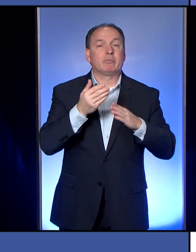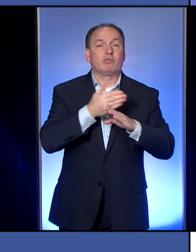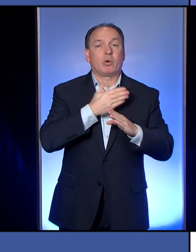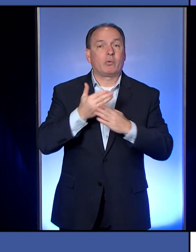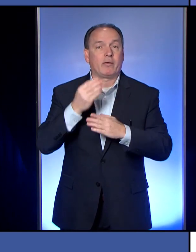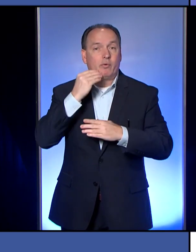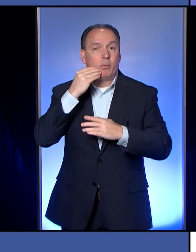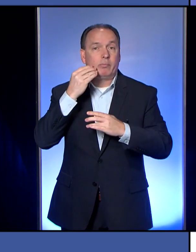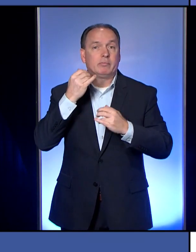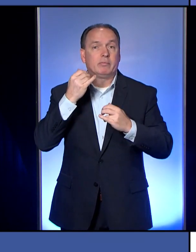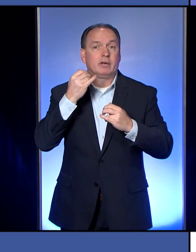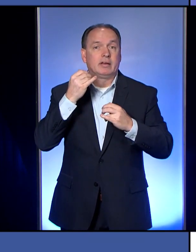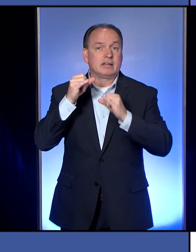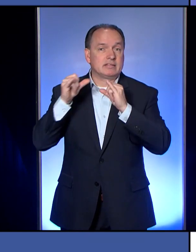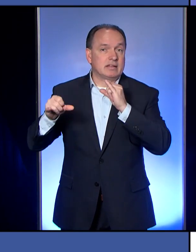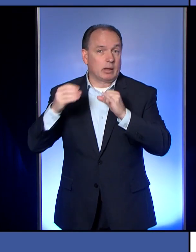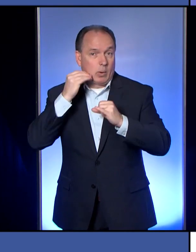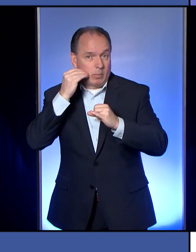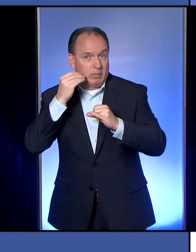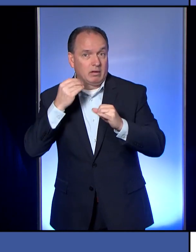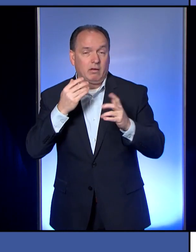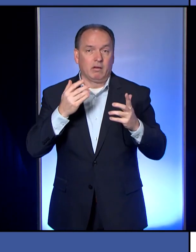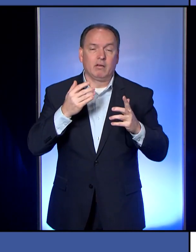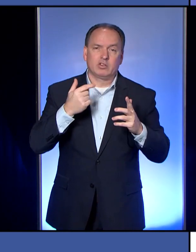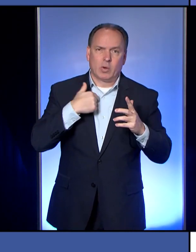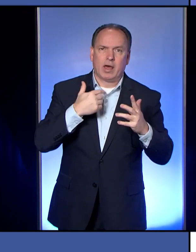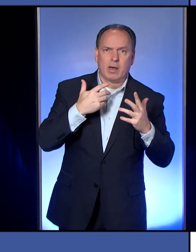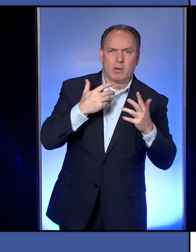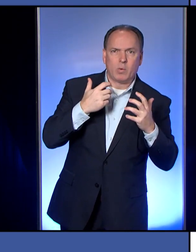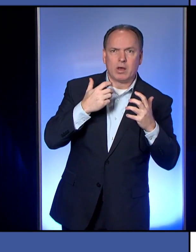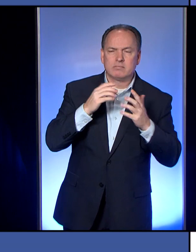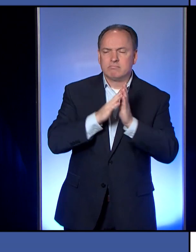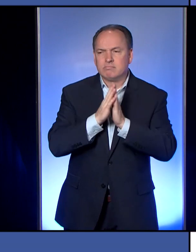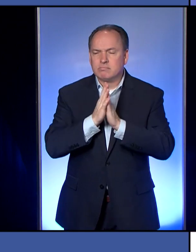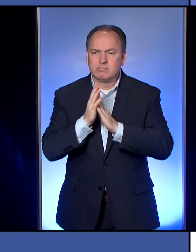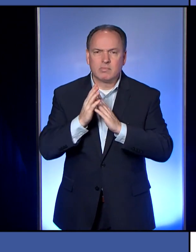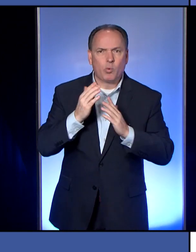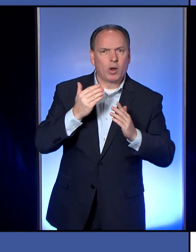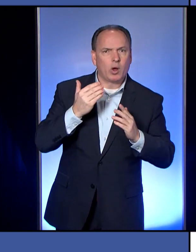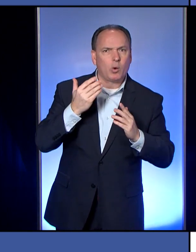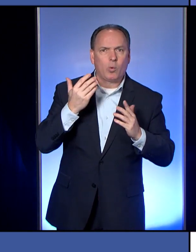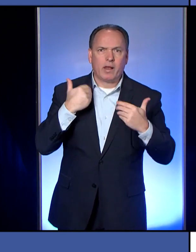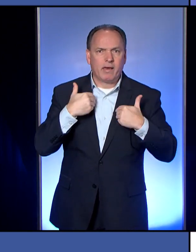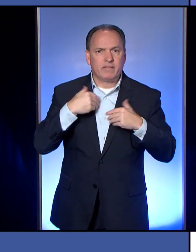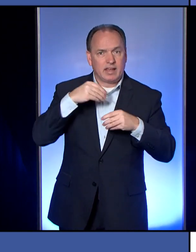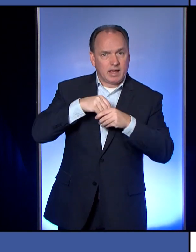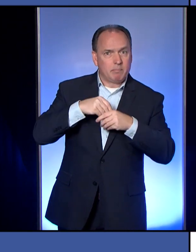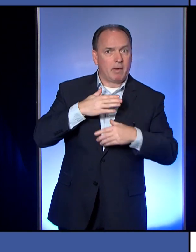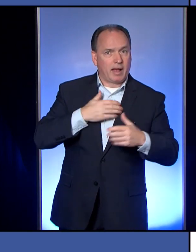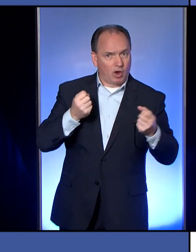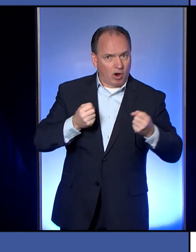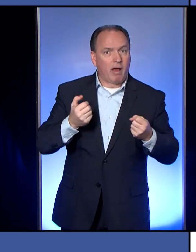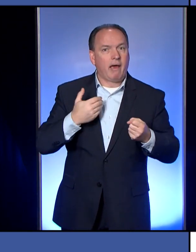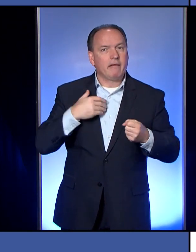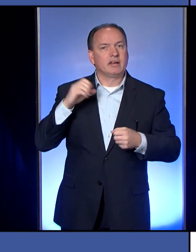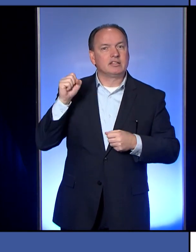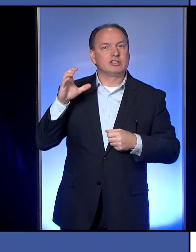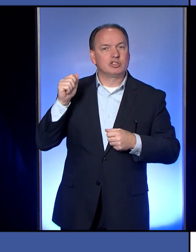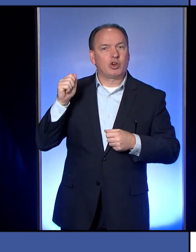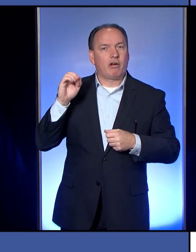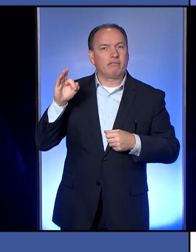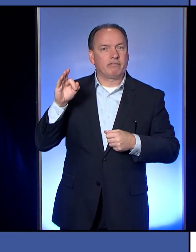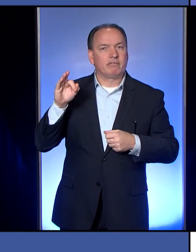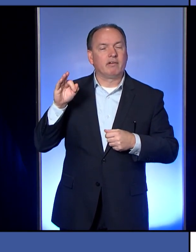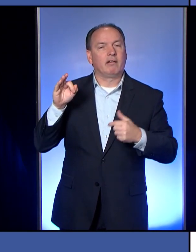I go home and stay at home. So I was like, wow, what do I have in my car? Well, I have a scarf in my car. So